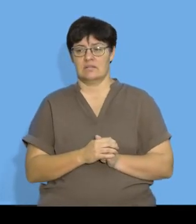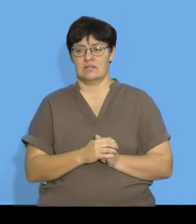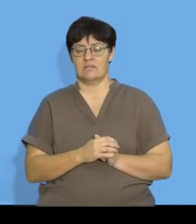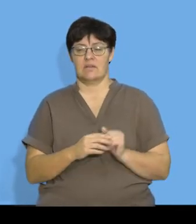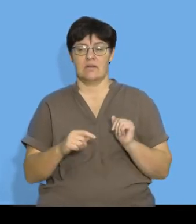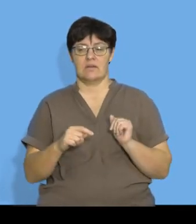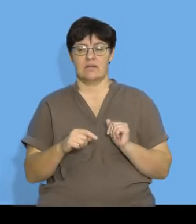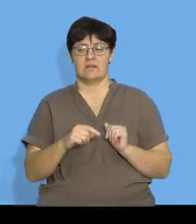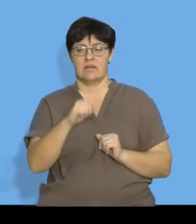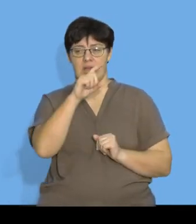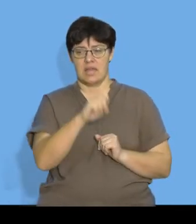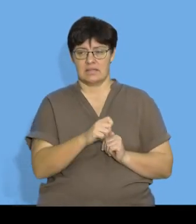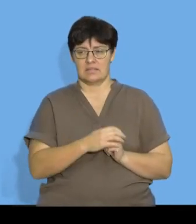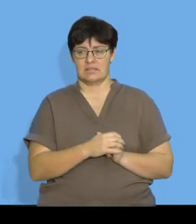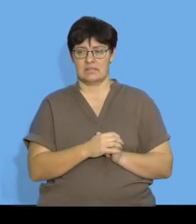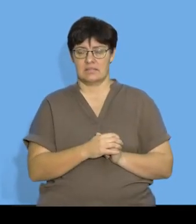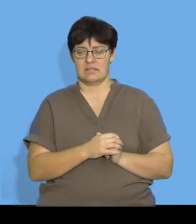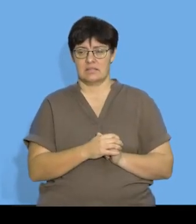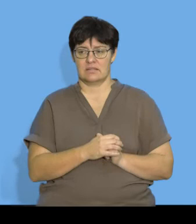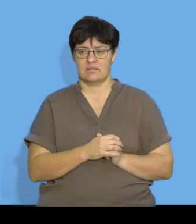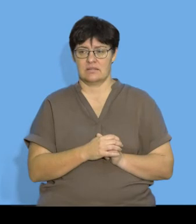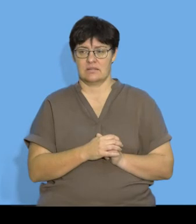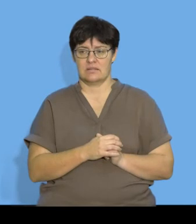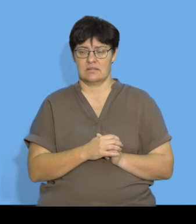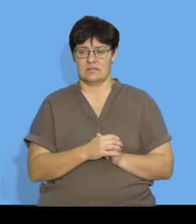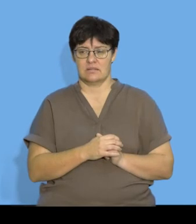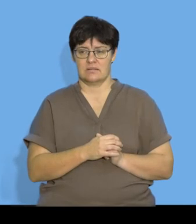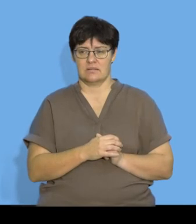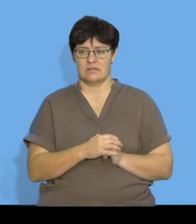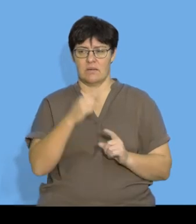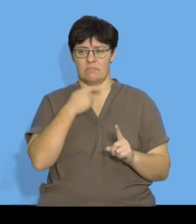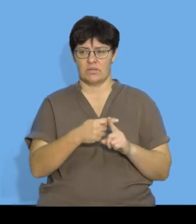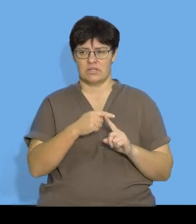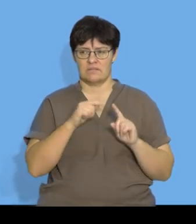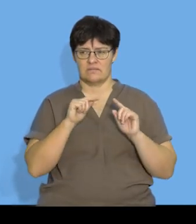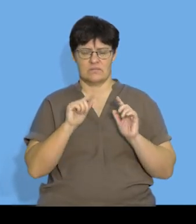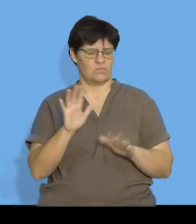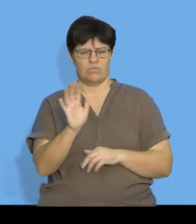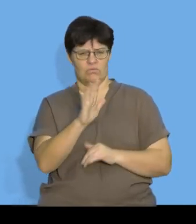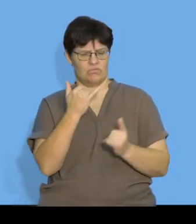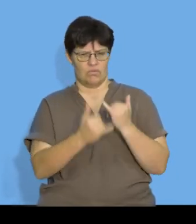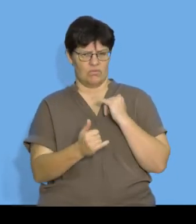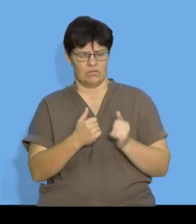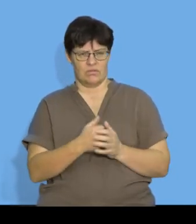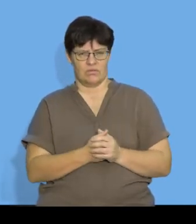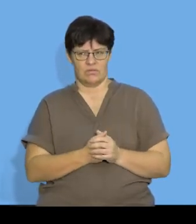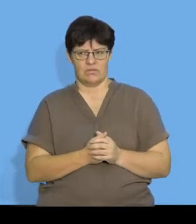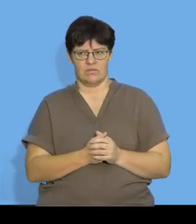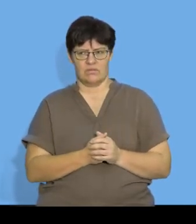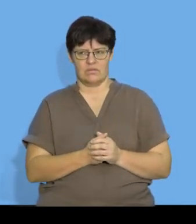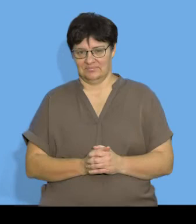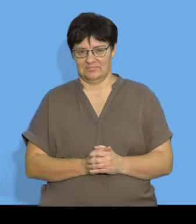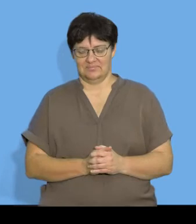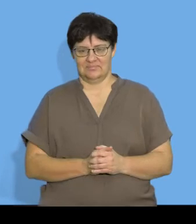side I'm going to have x then if I take positive 7 sorry algebra mistake